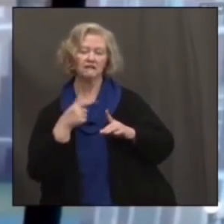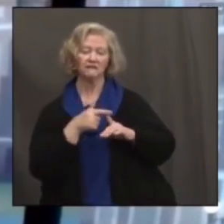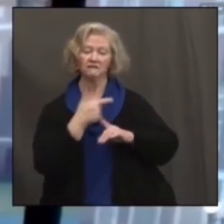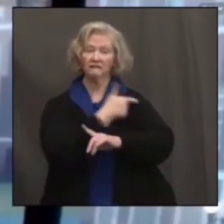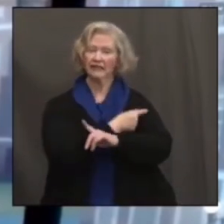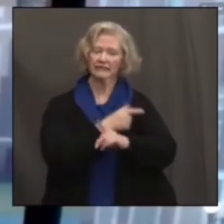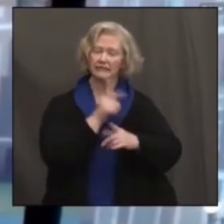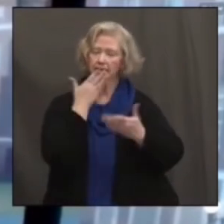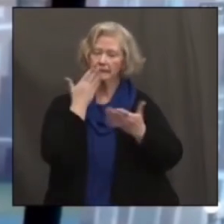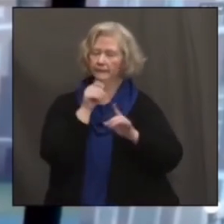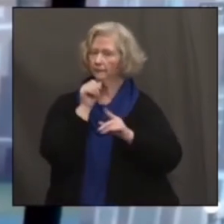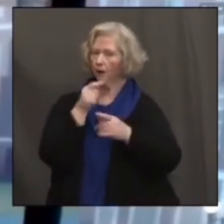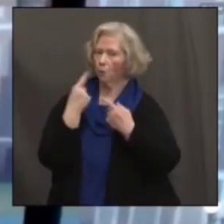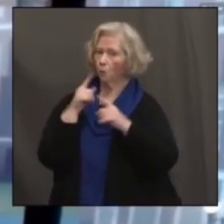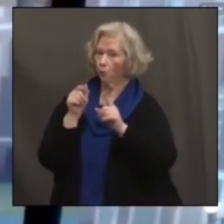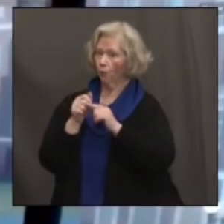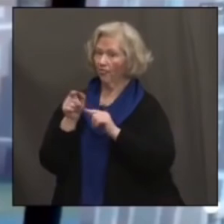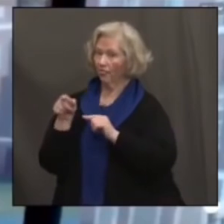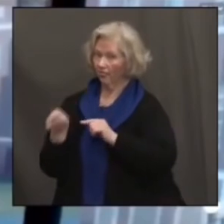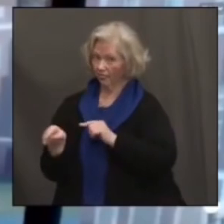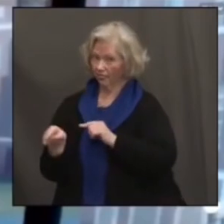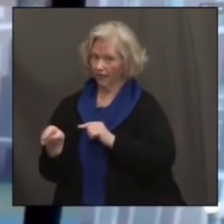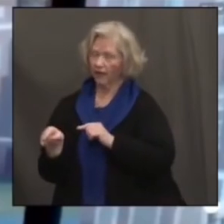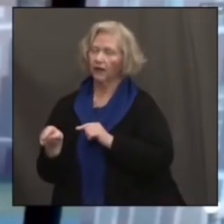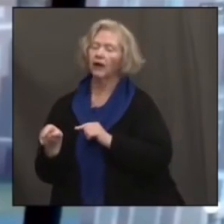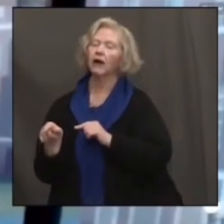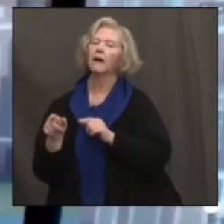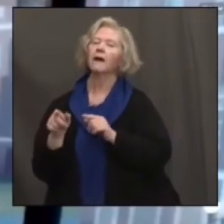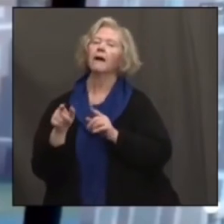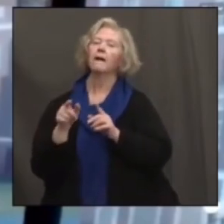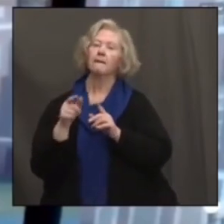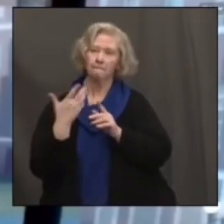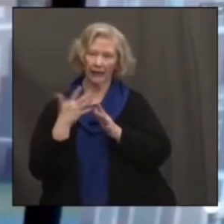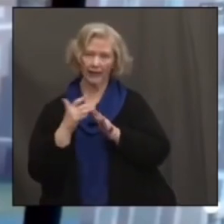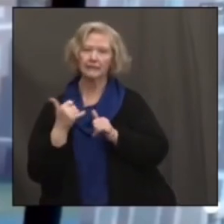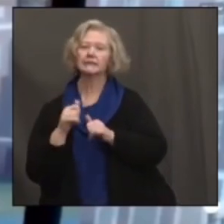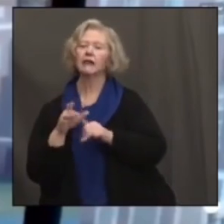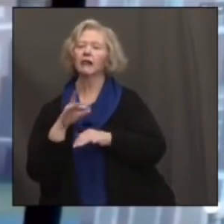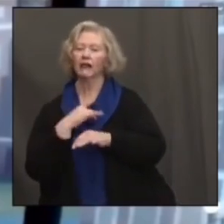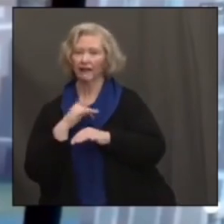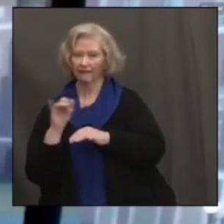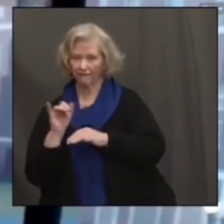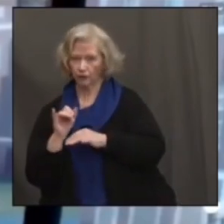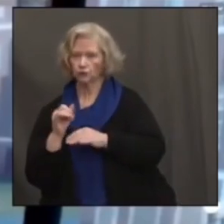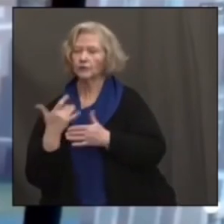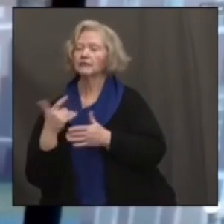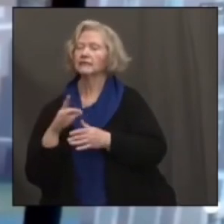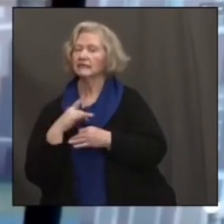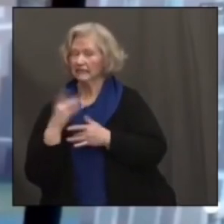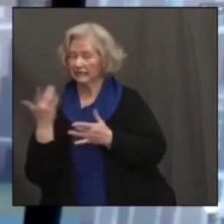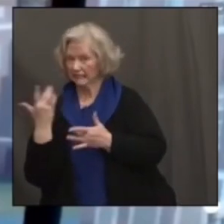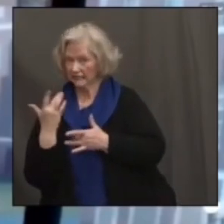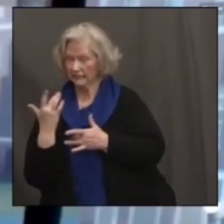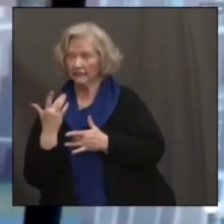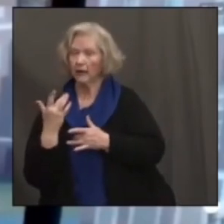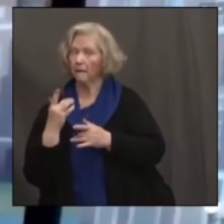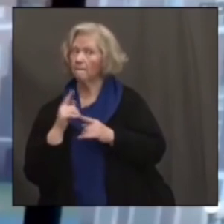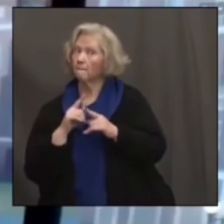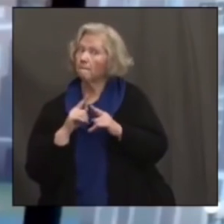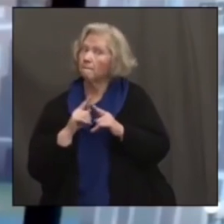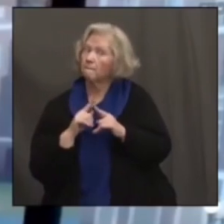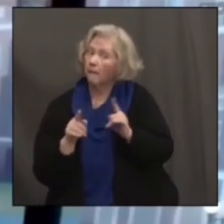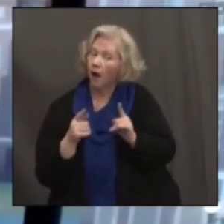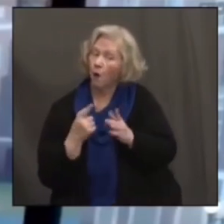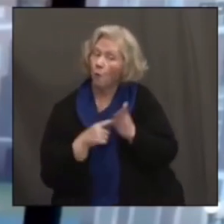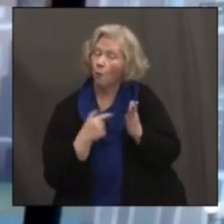the South African variant may cause infection and may cause disease. What we're seeing, at least in the trials, and this was the